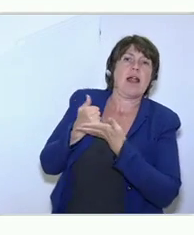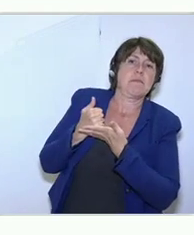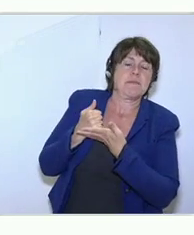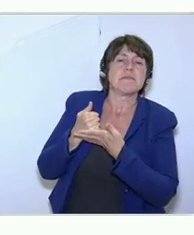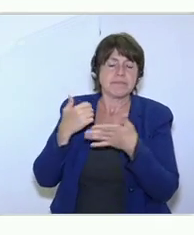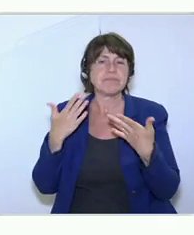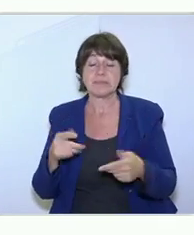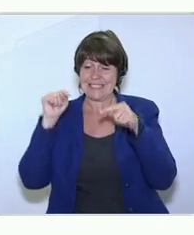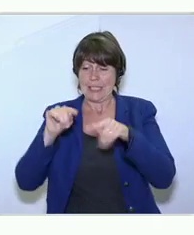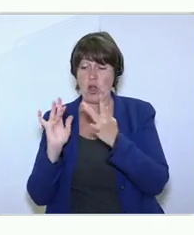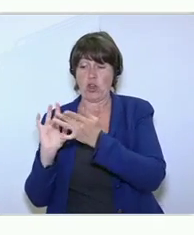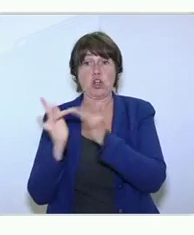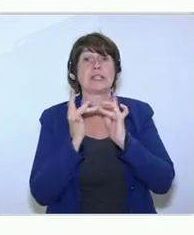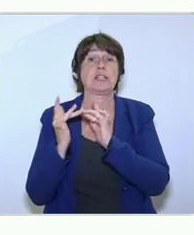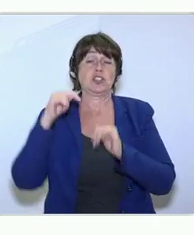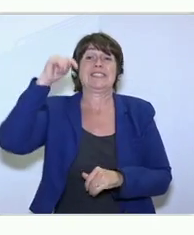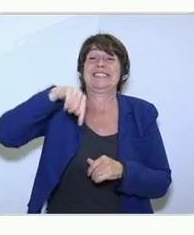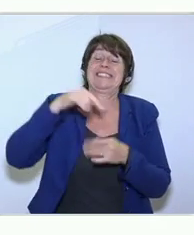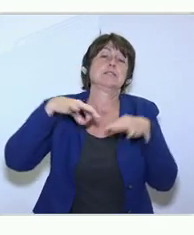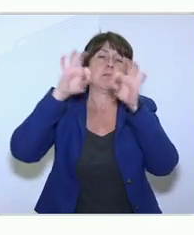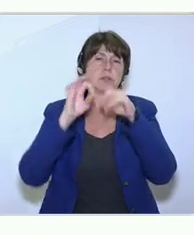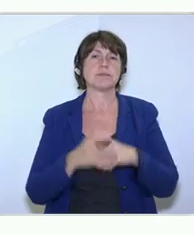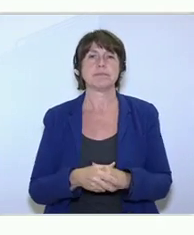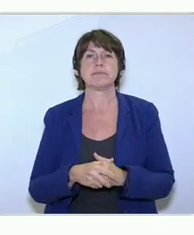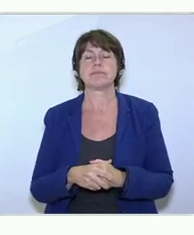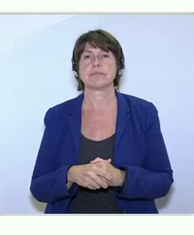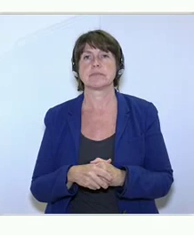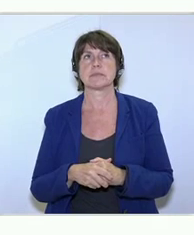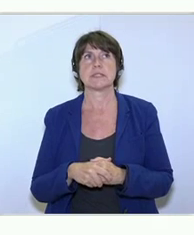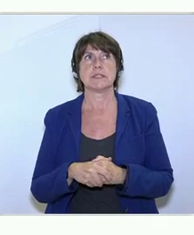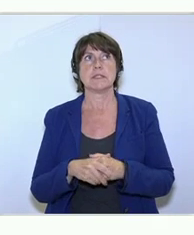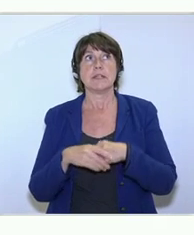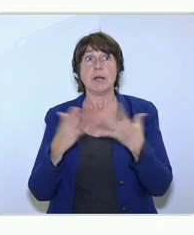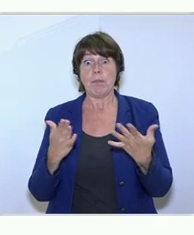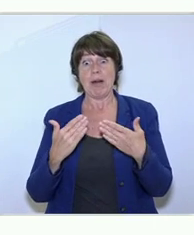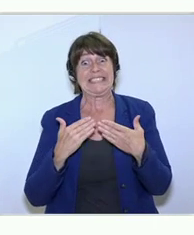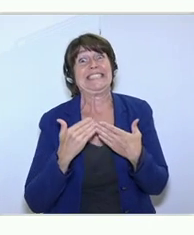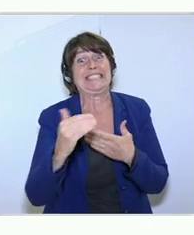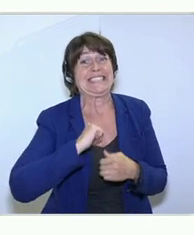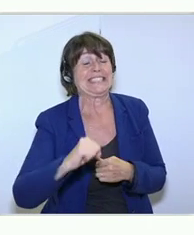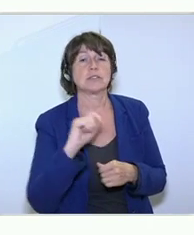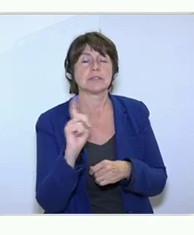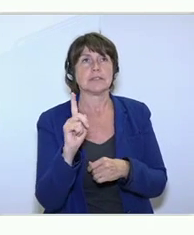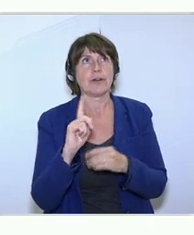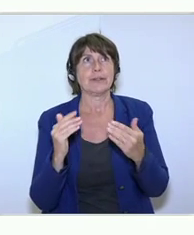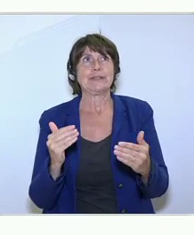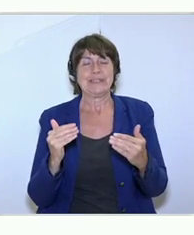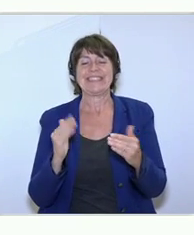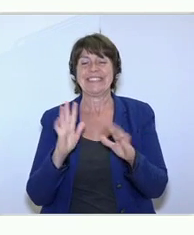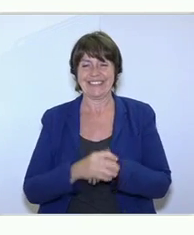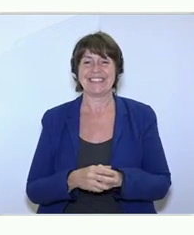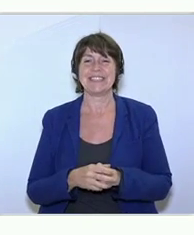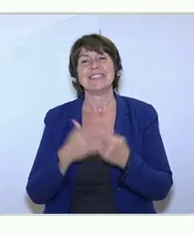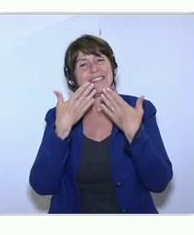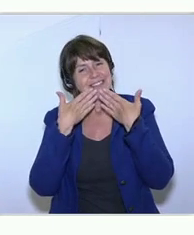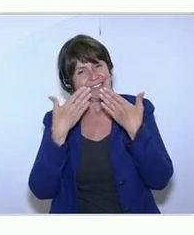connections are as important as the international ones. Fantastic. But obviously, not too quickly. Exactly. To compete with you. Right. Yes. Thank